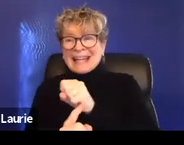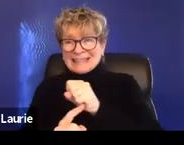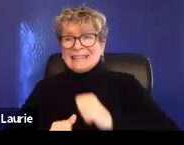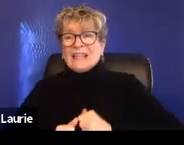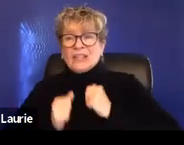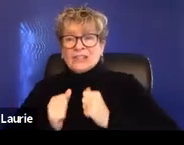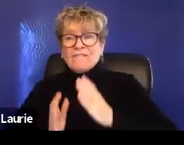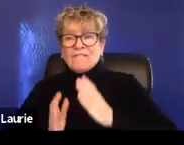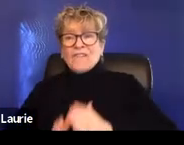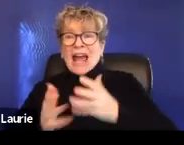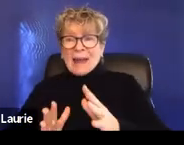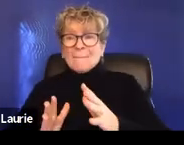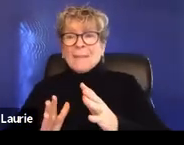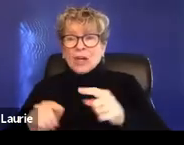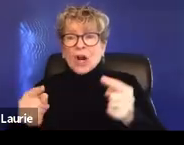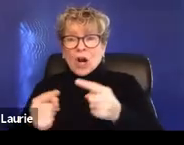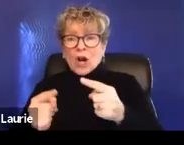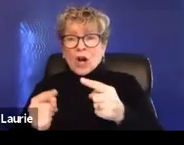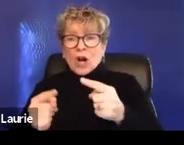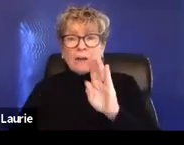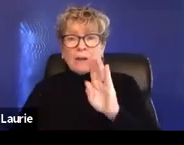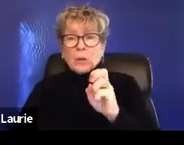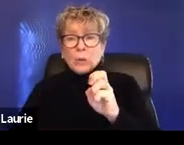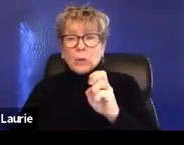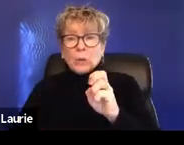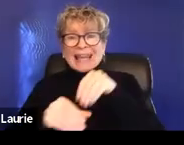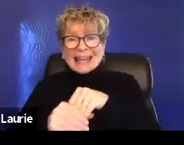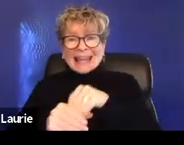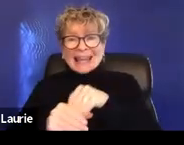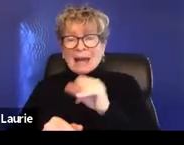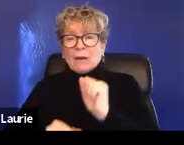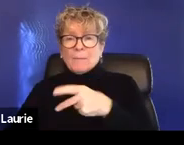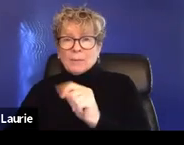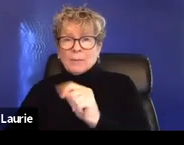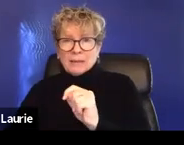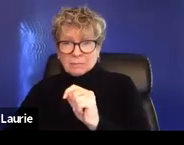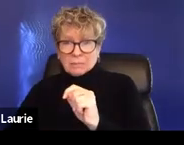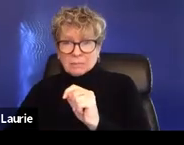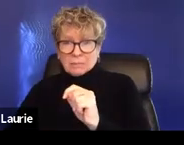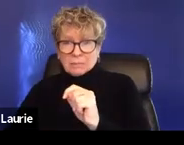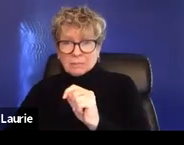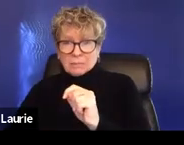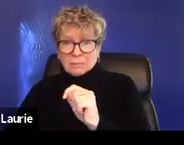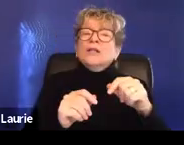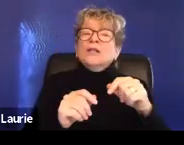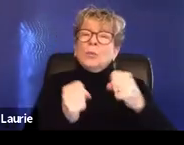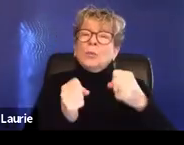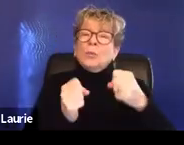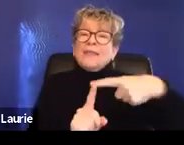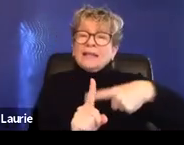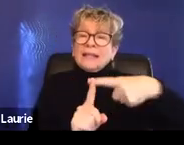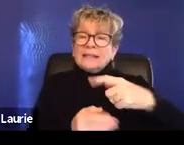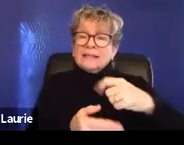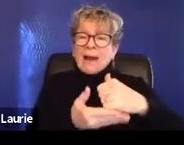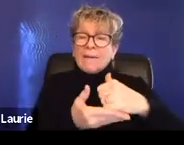unit. Um, the other thing about breaking the lease is that it's helpful to know is that there's a